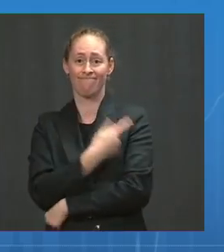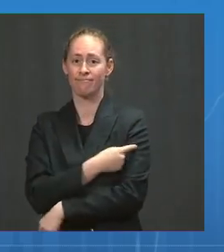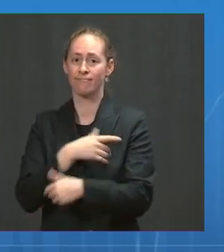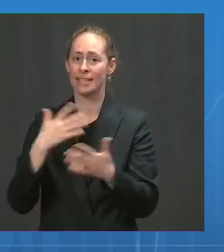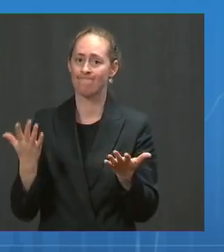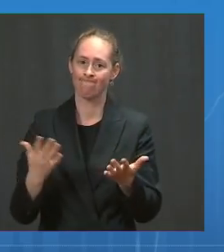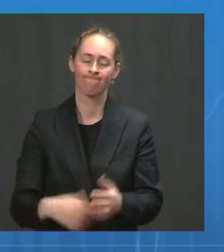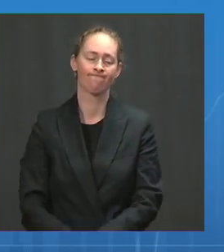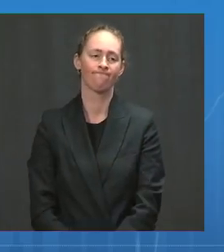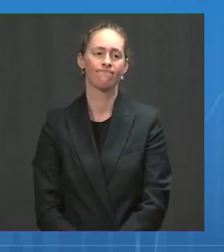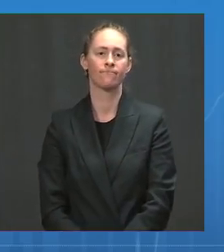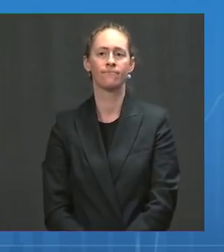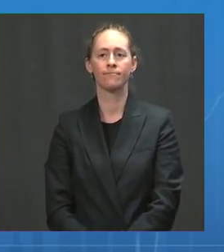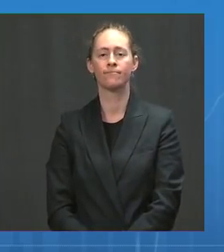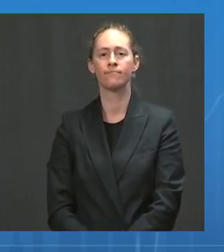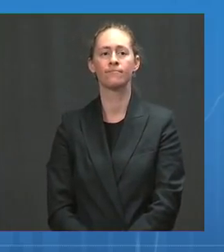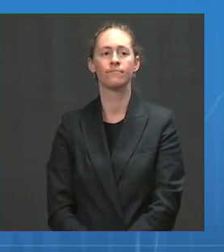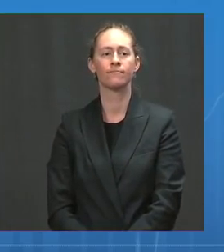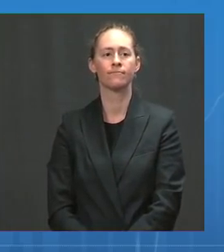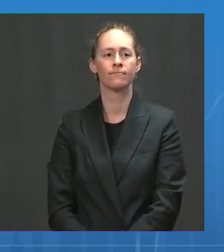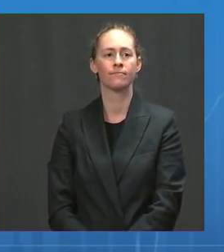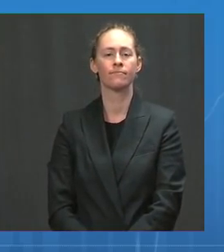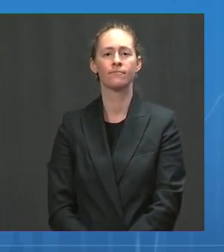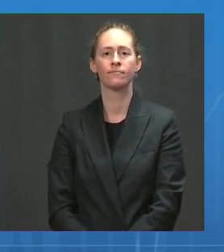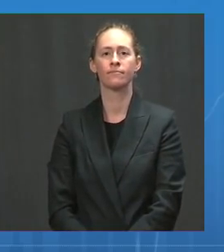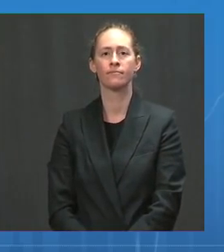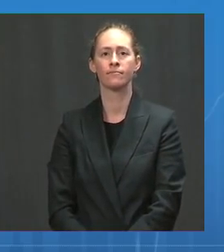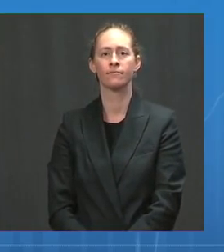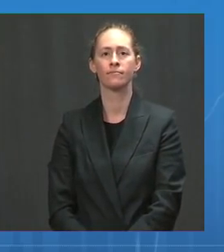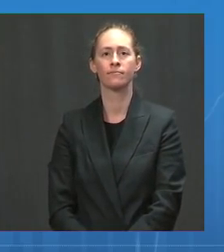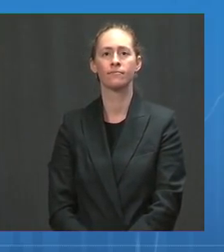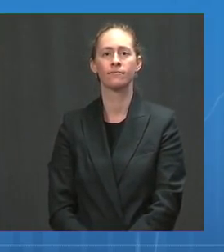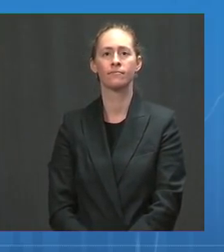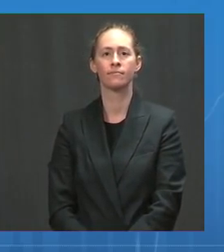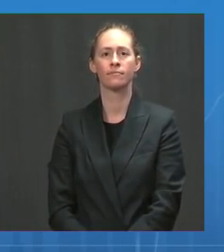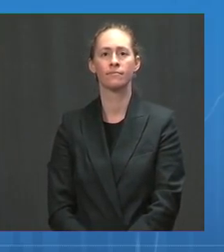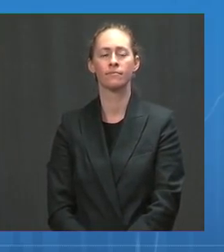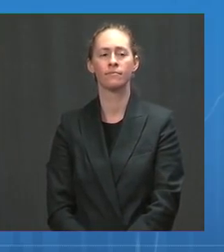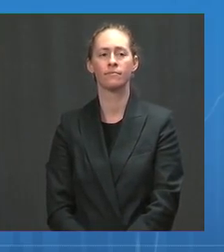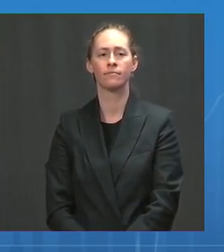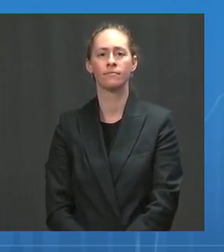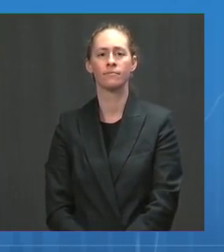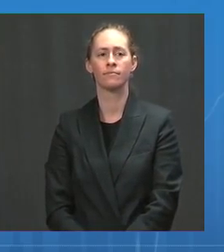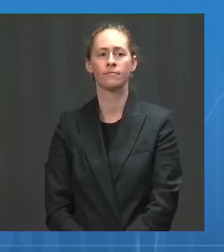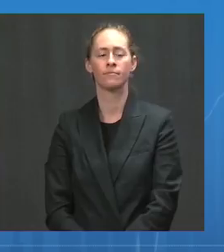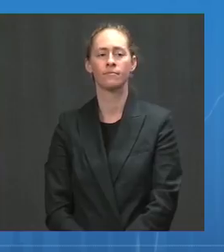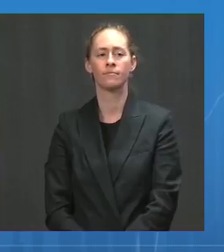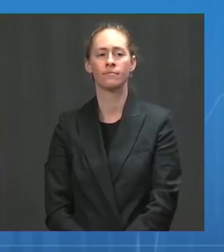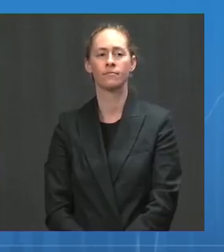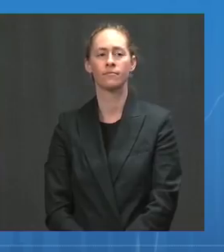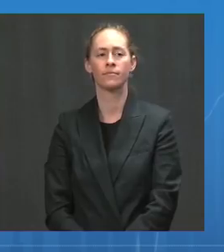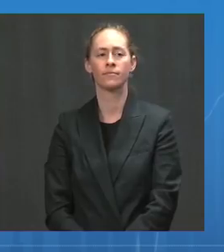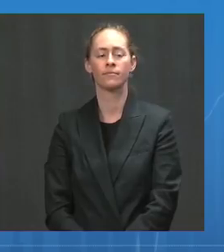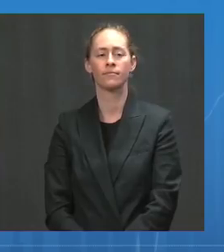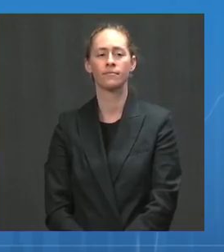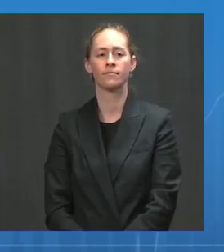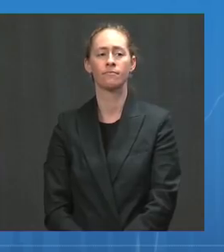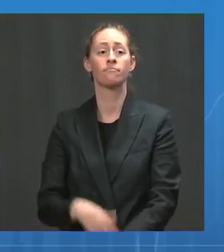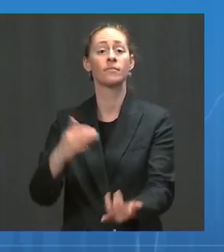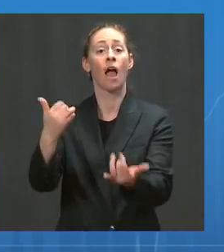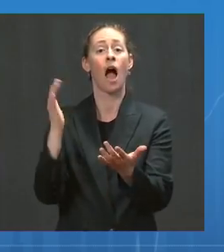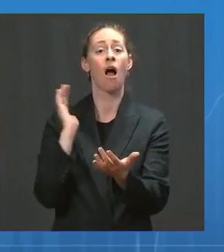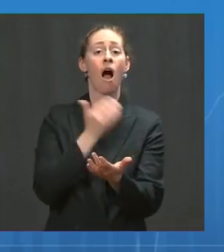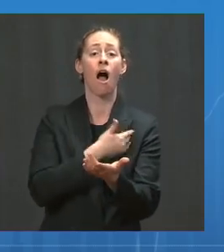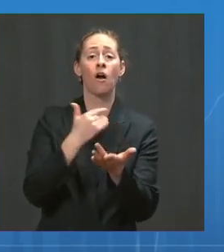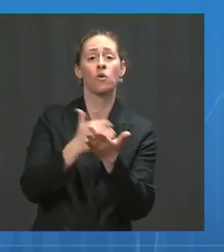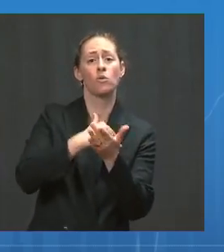And, Jeff, can I just say one thought there is, you know, this strategy is, we think, going forward about how to get the rest of